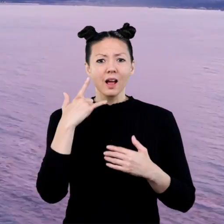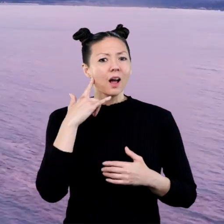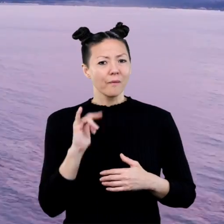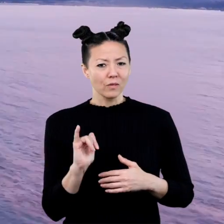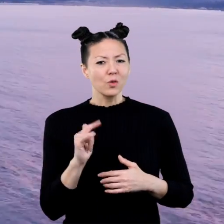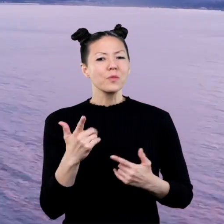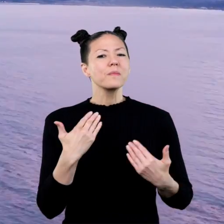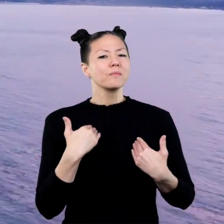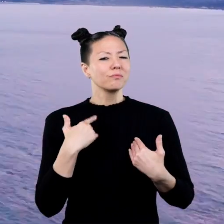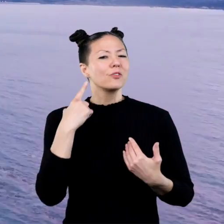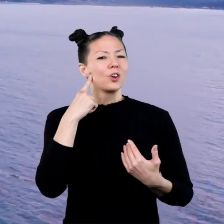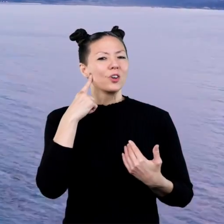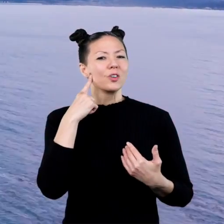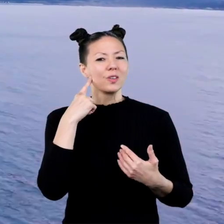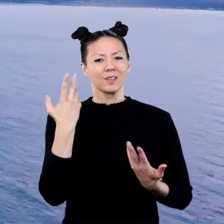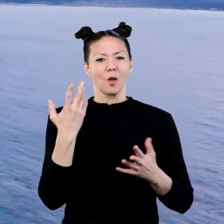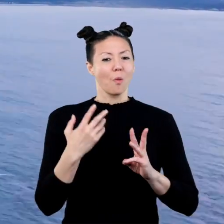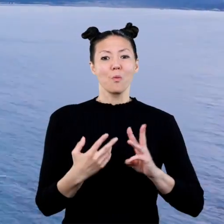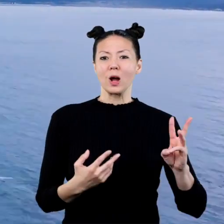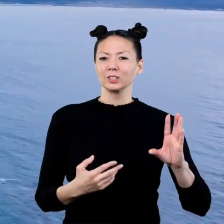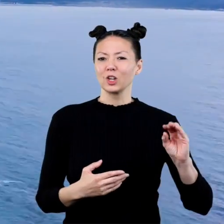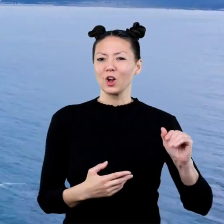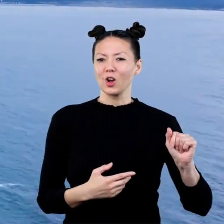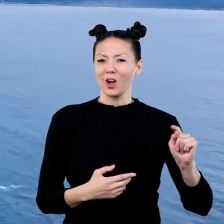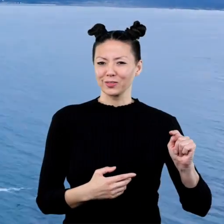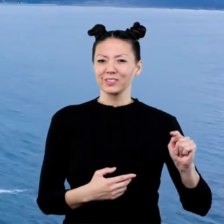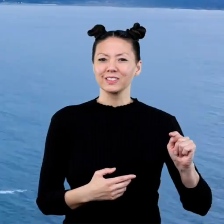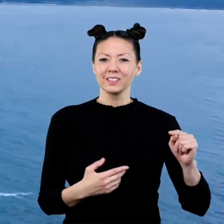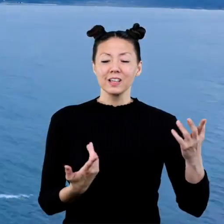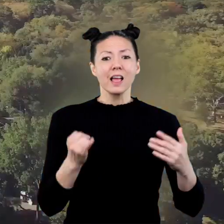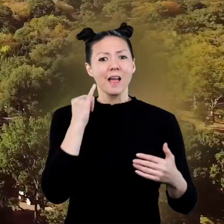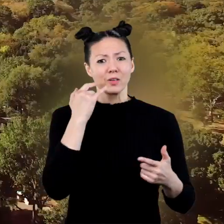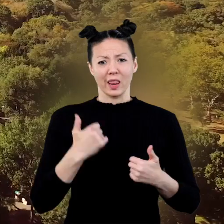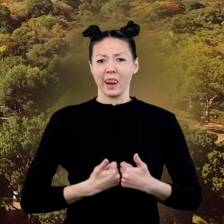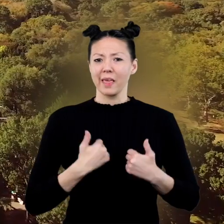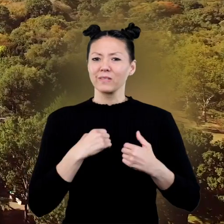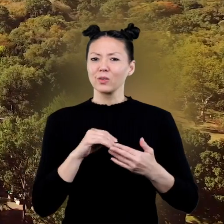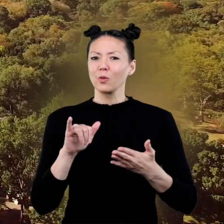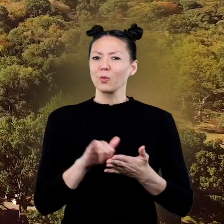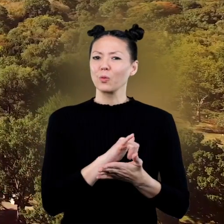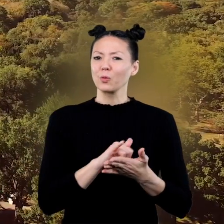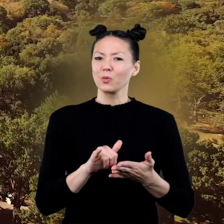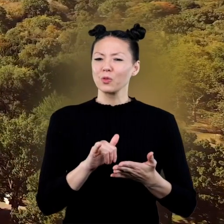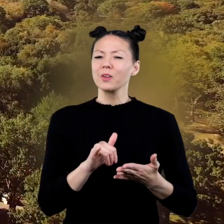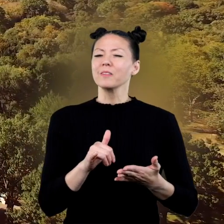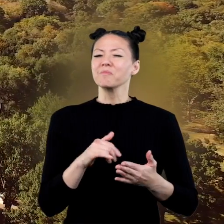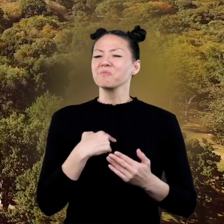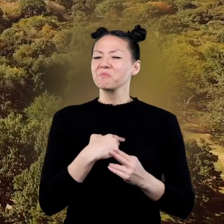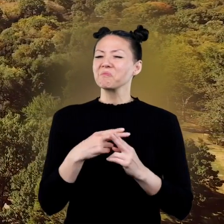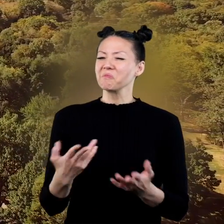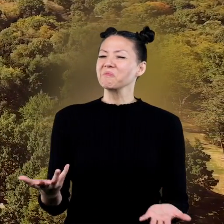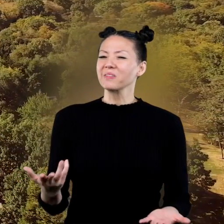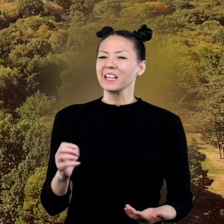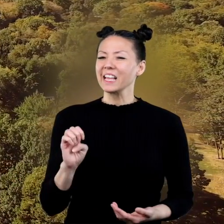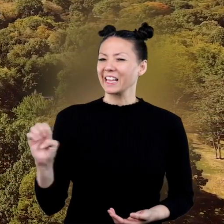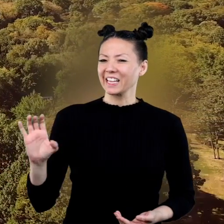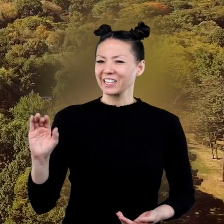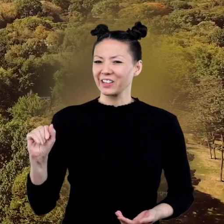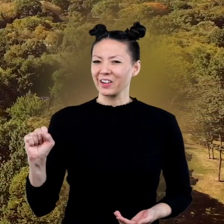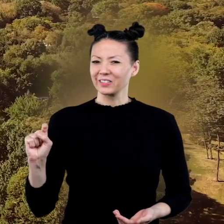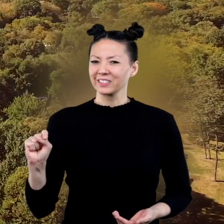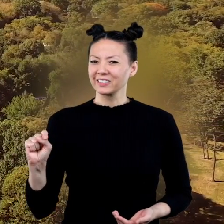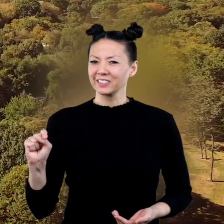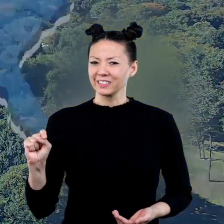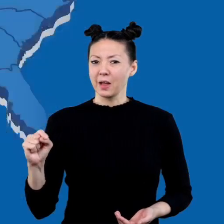California, you might have heard that you live on the west coast. If you live in New York, you might have heard that you live on the east